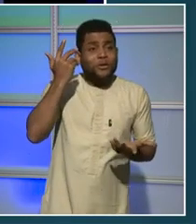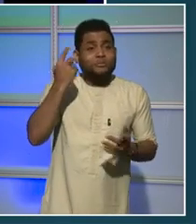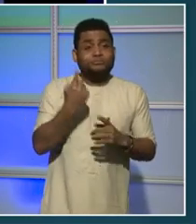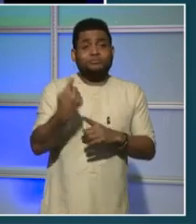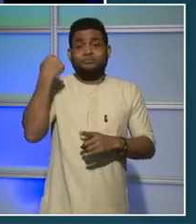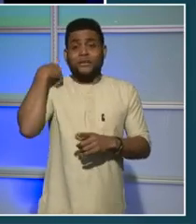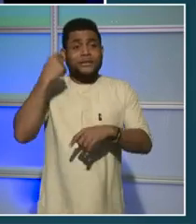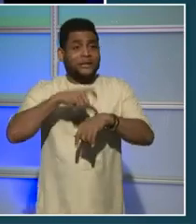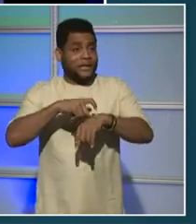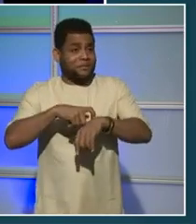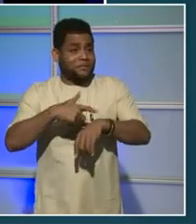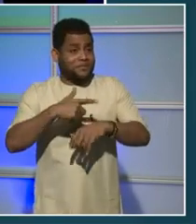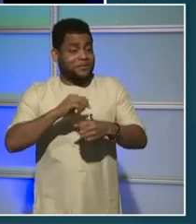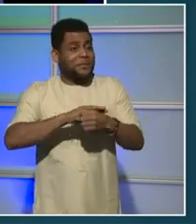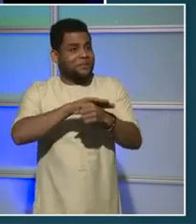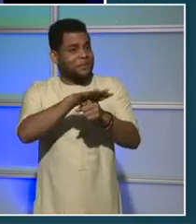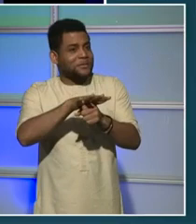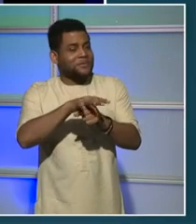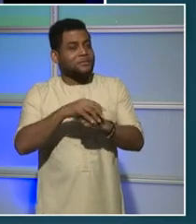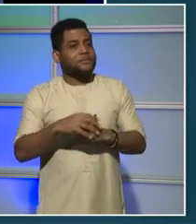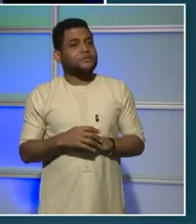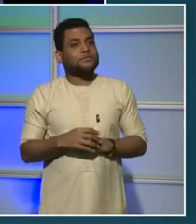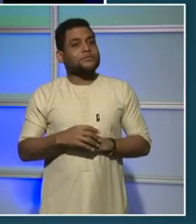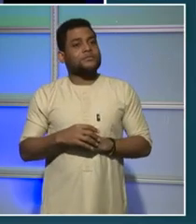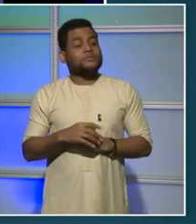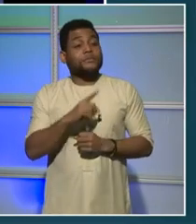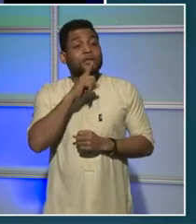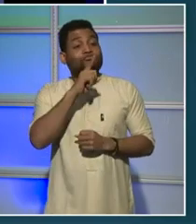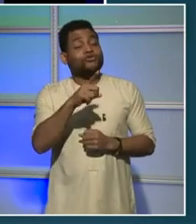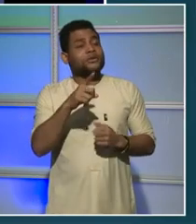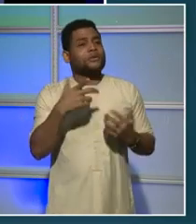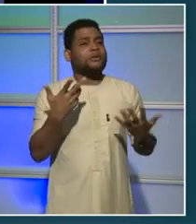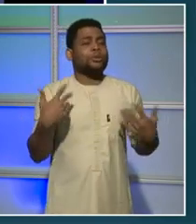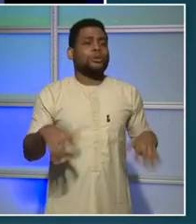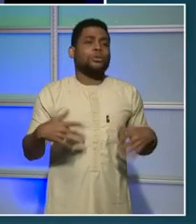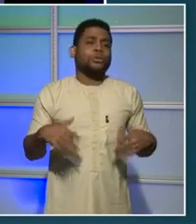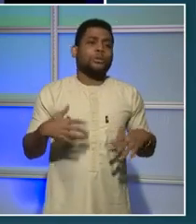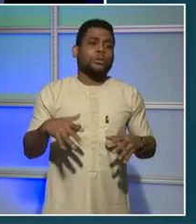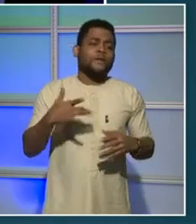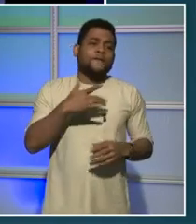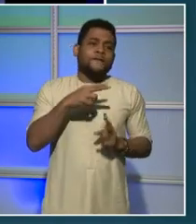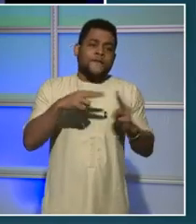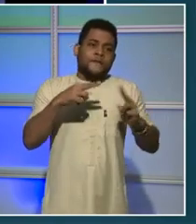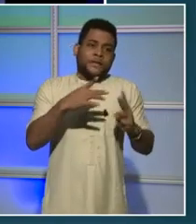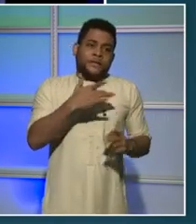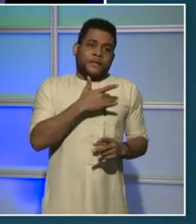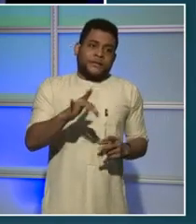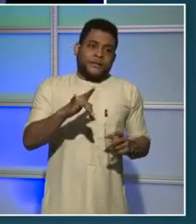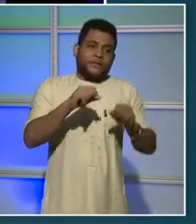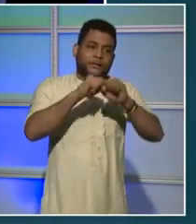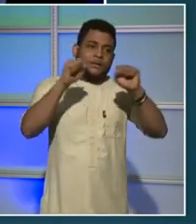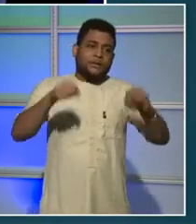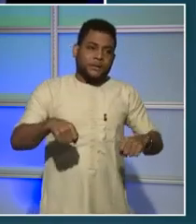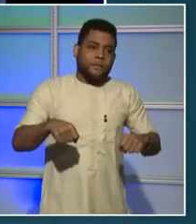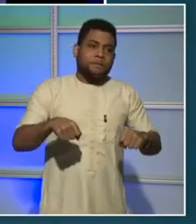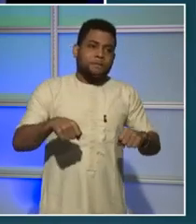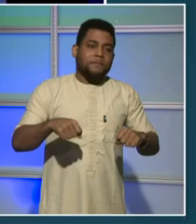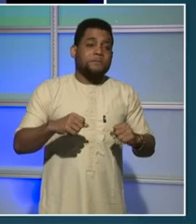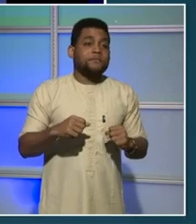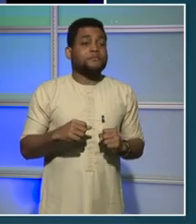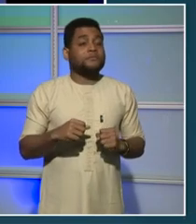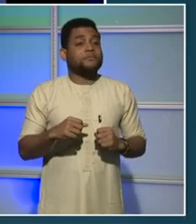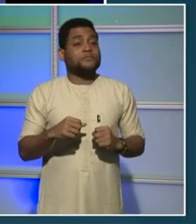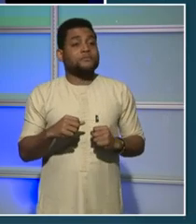how fragile this system is and just how on the line a lot of people are living. So an emergency,